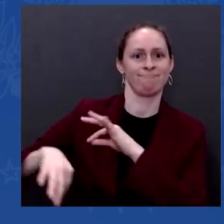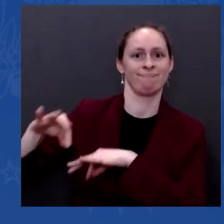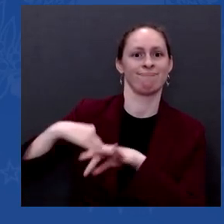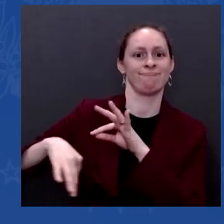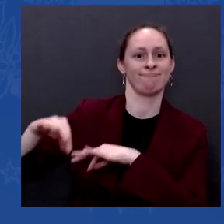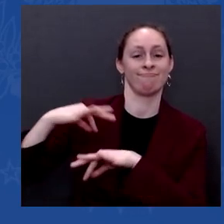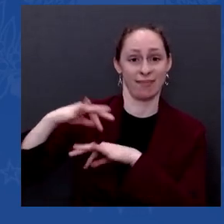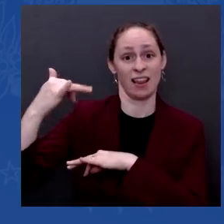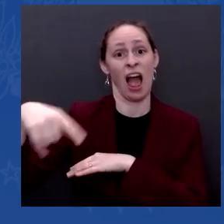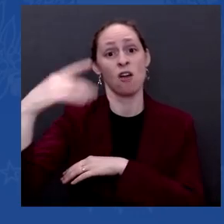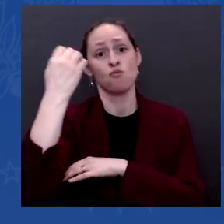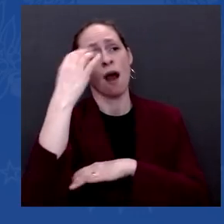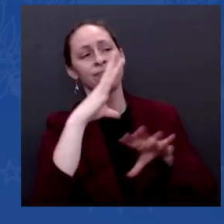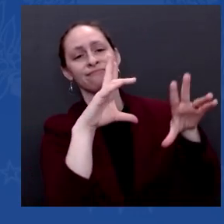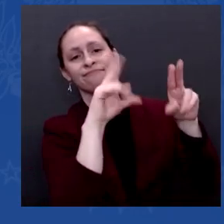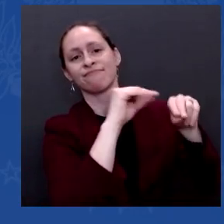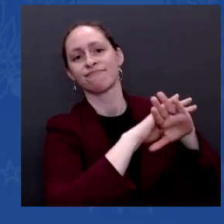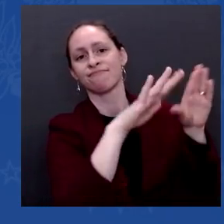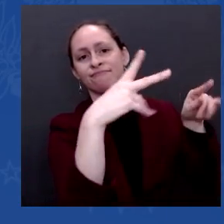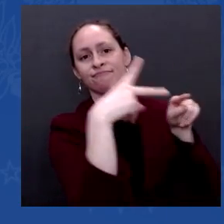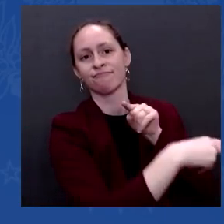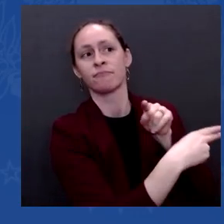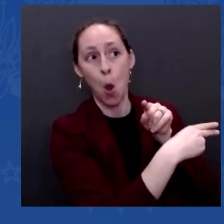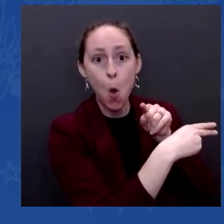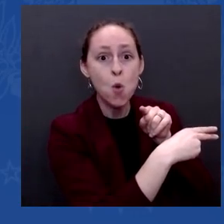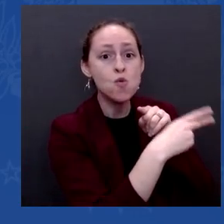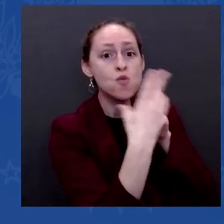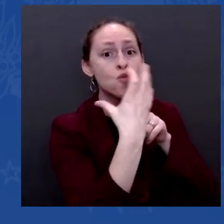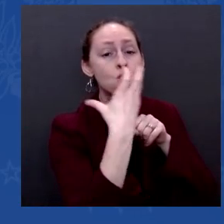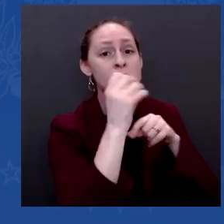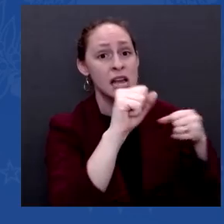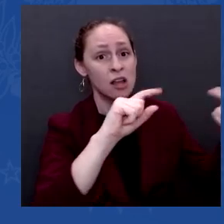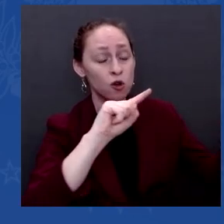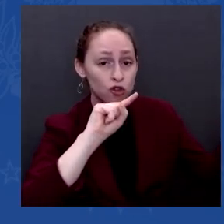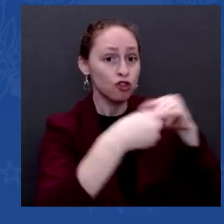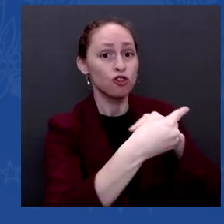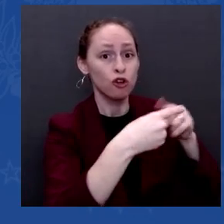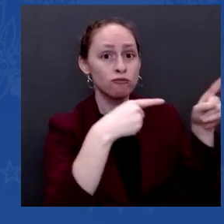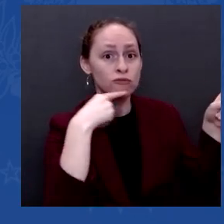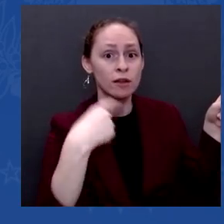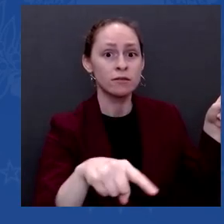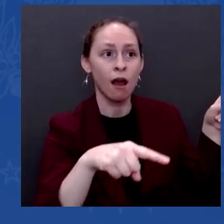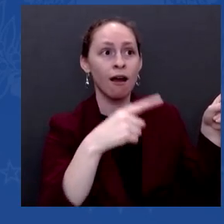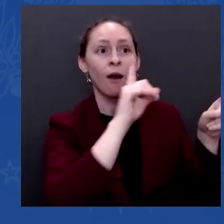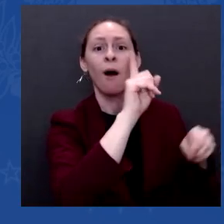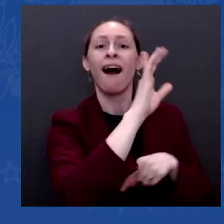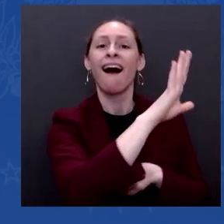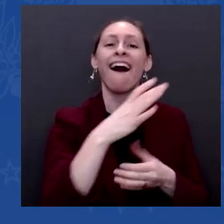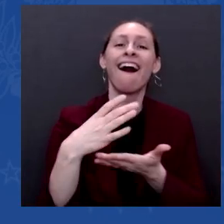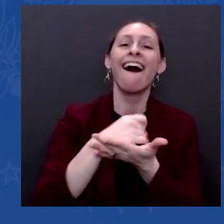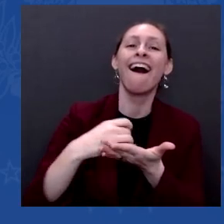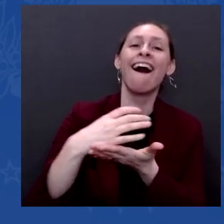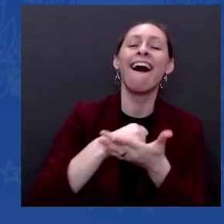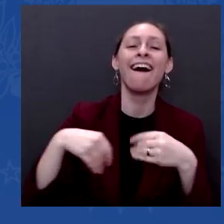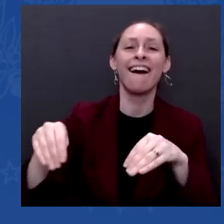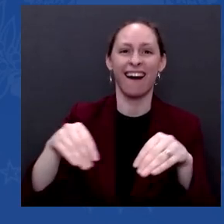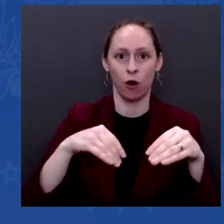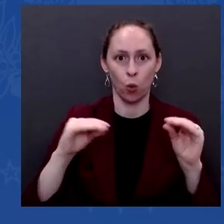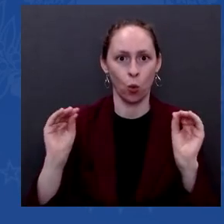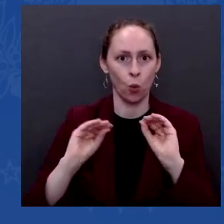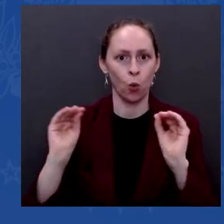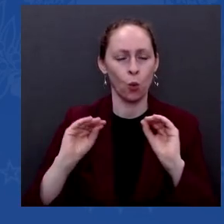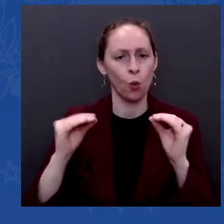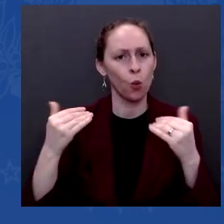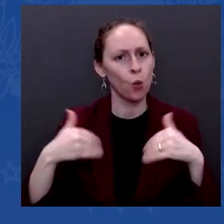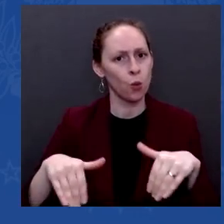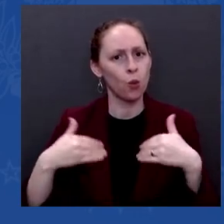spoke with the Prime Minister of Finland. And, you know, we're talking about concern on the part of Finland and Sweden